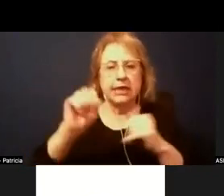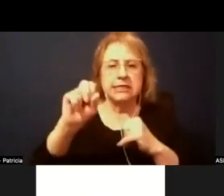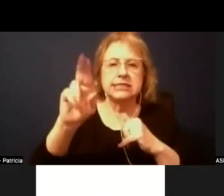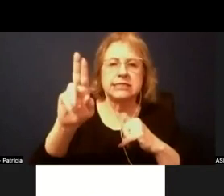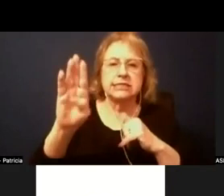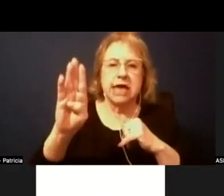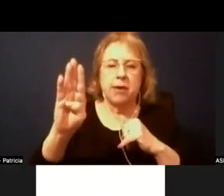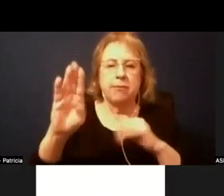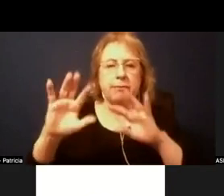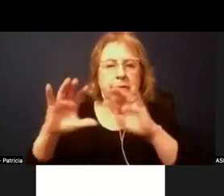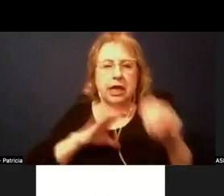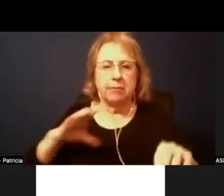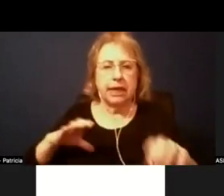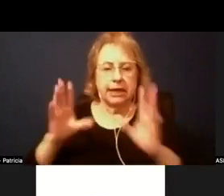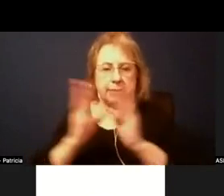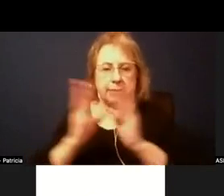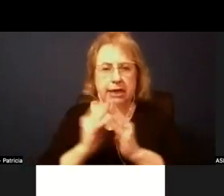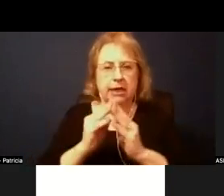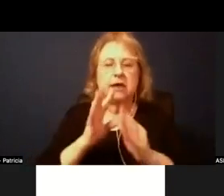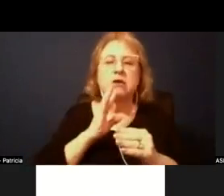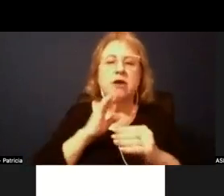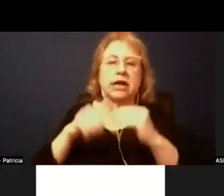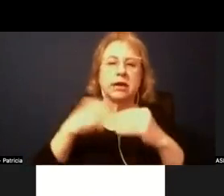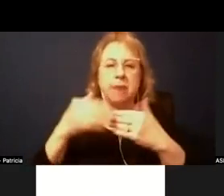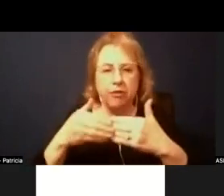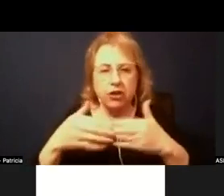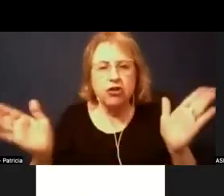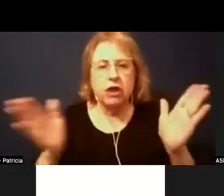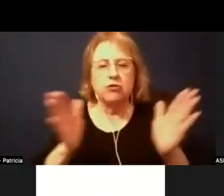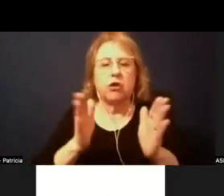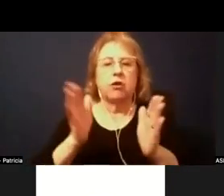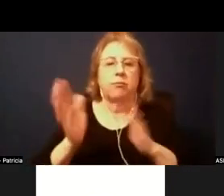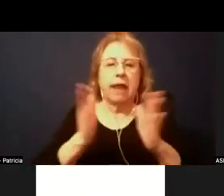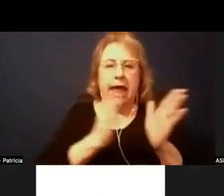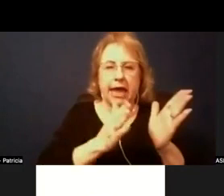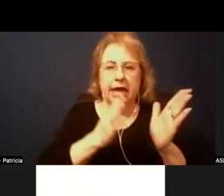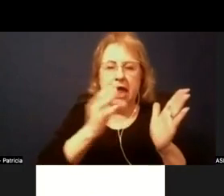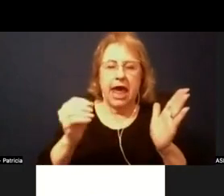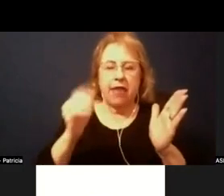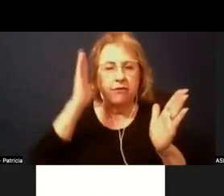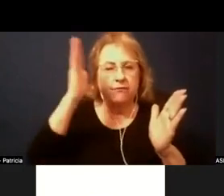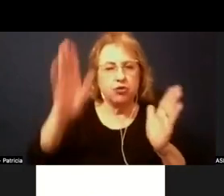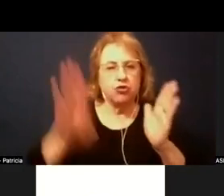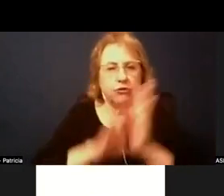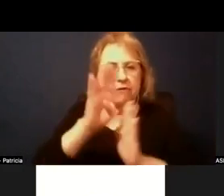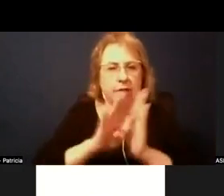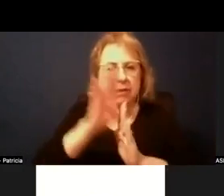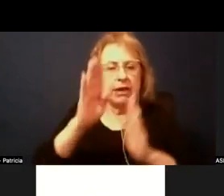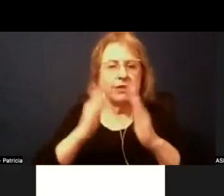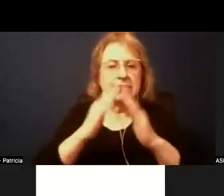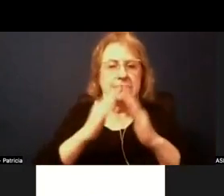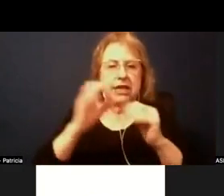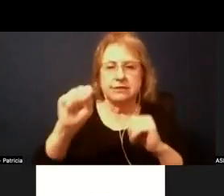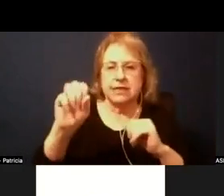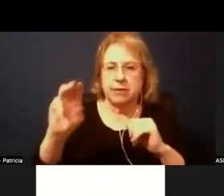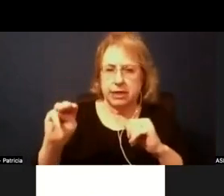This is a talking about the general plan and the future development of the city of San Mateo schools